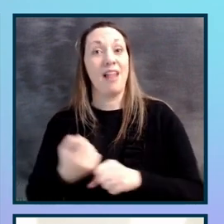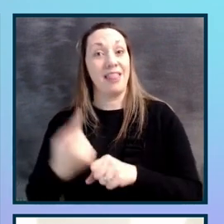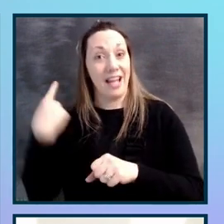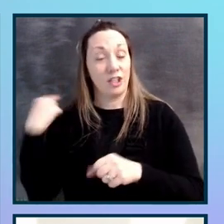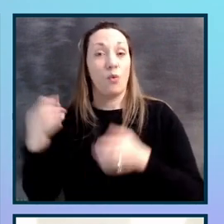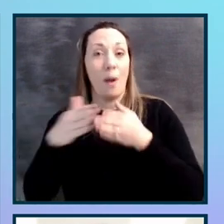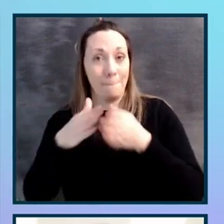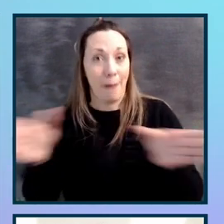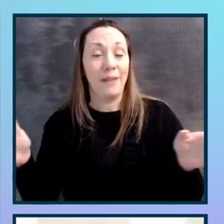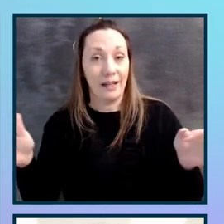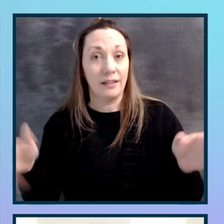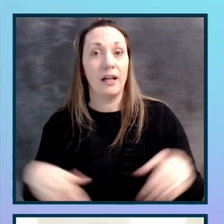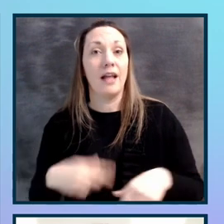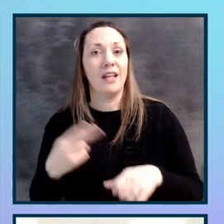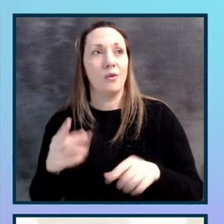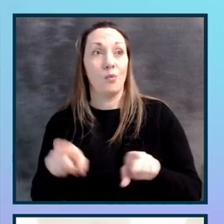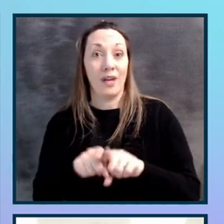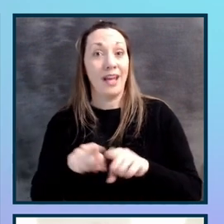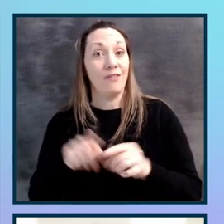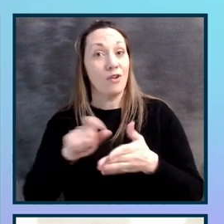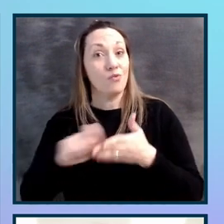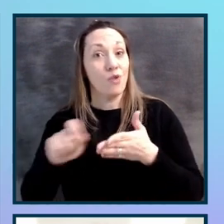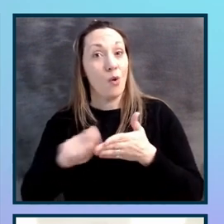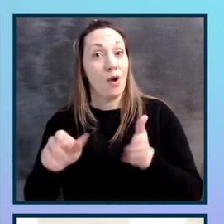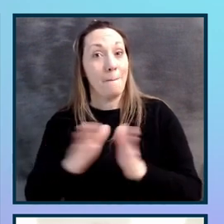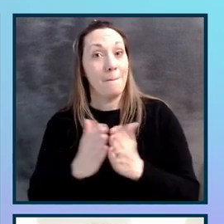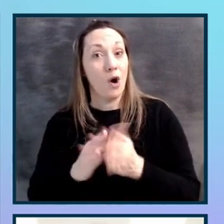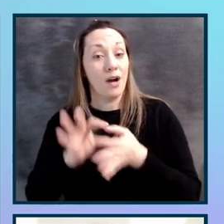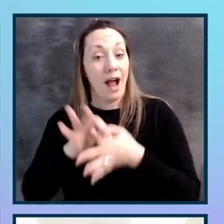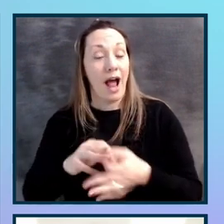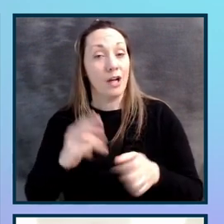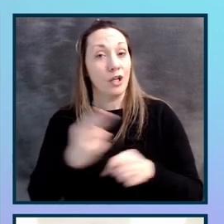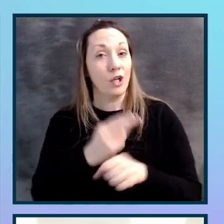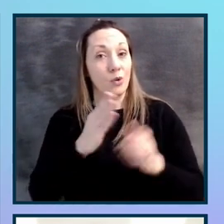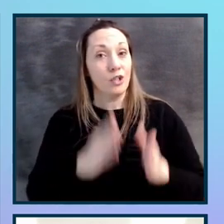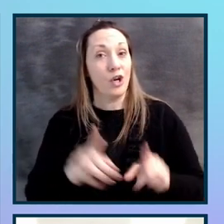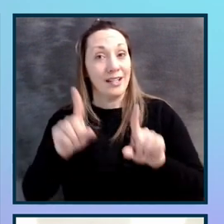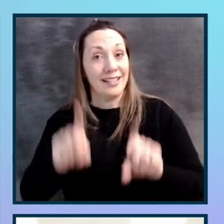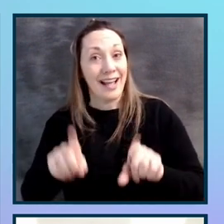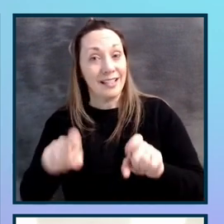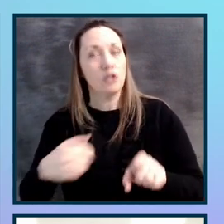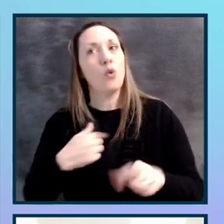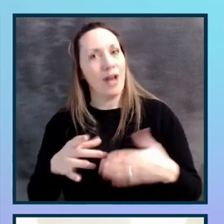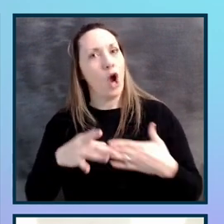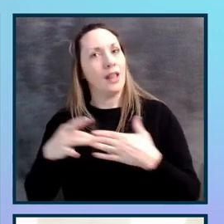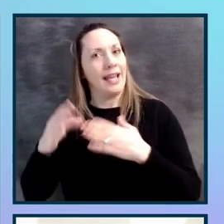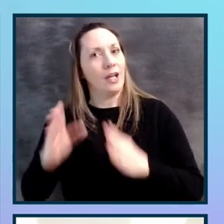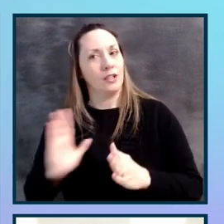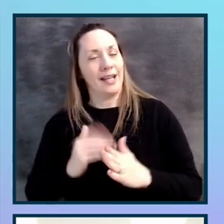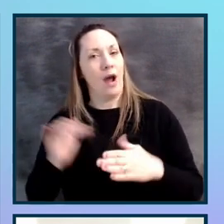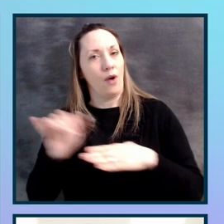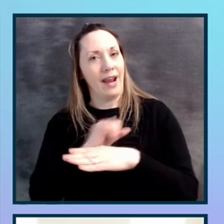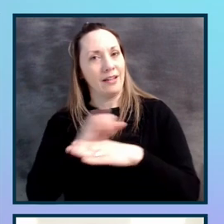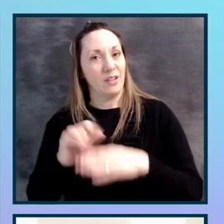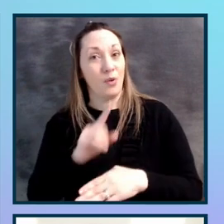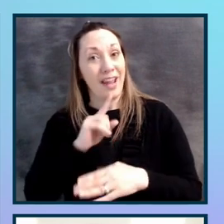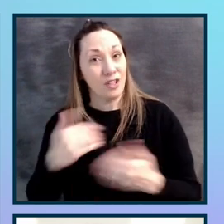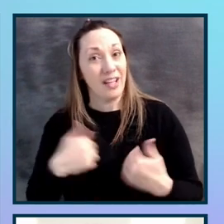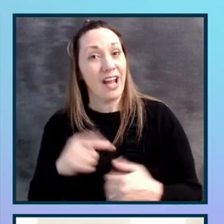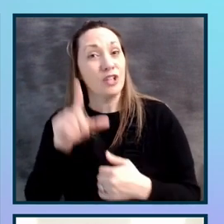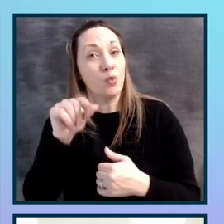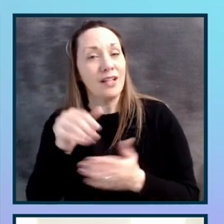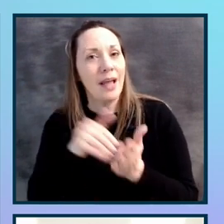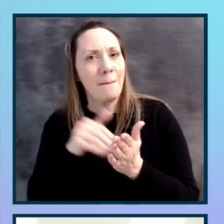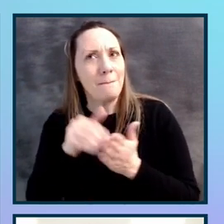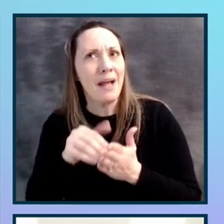even written a book on user testing. So we are leaders in our industry here and we actually had 20 million minutes of